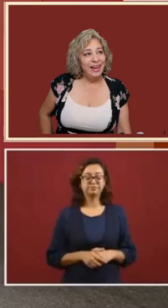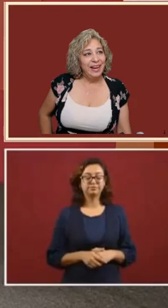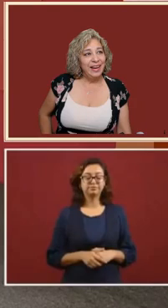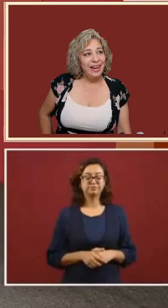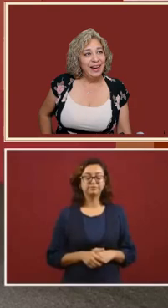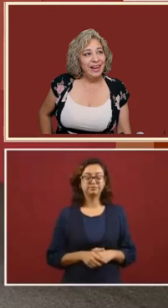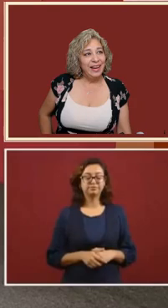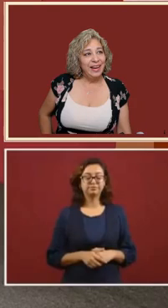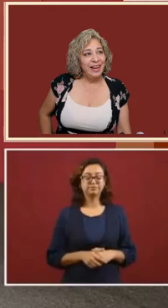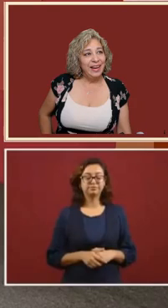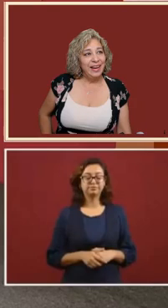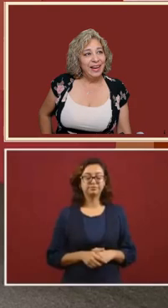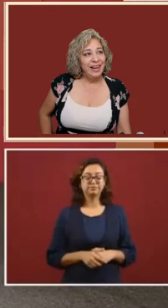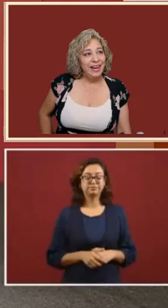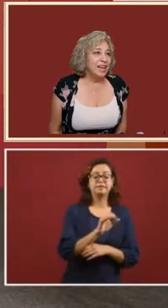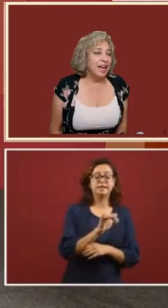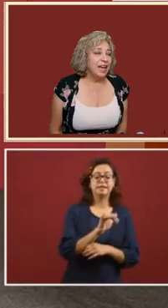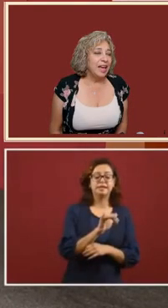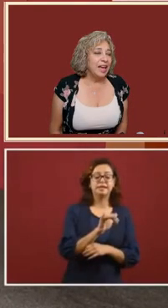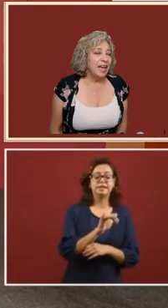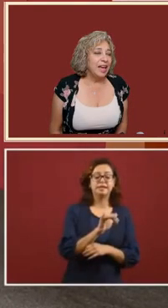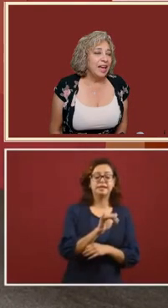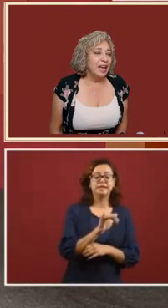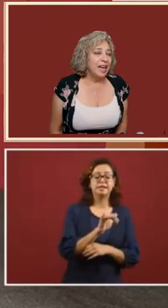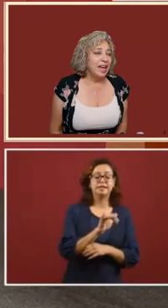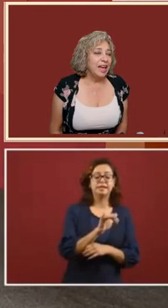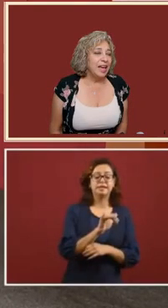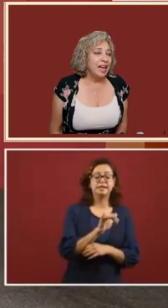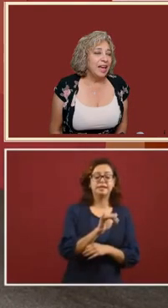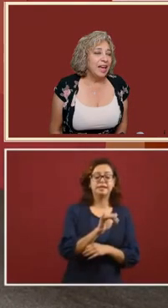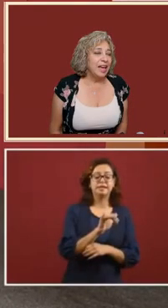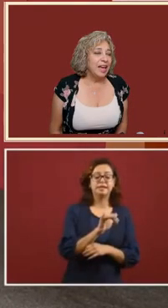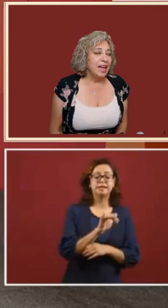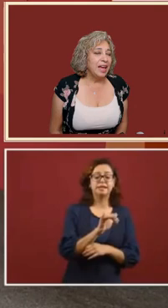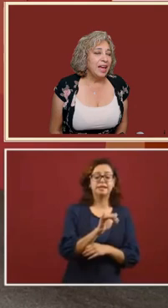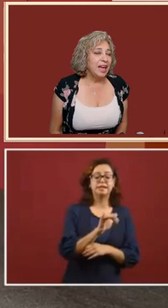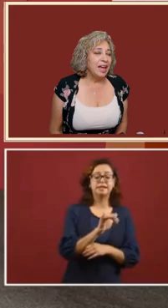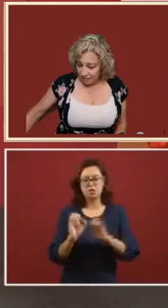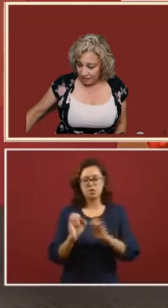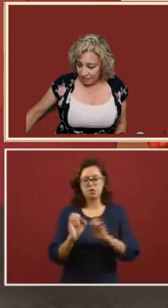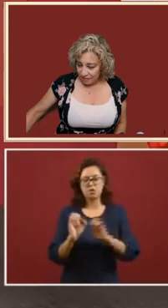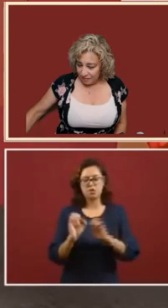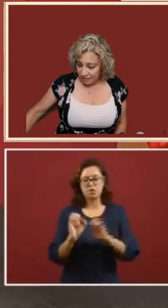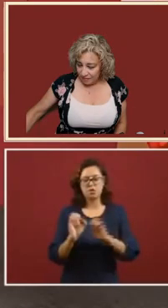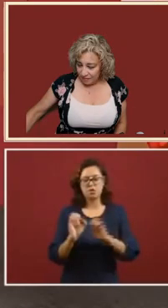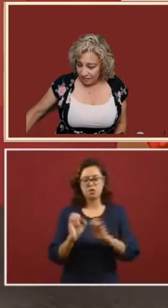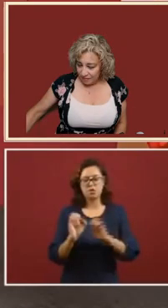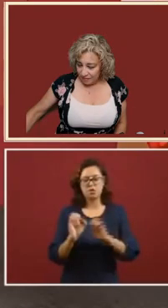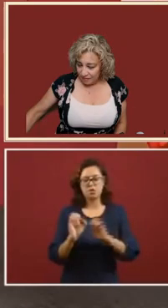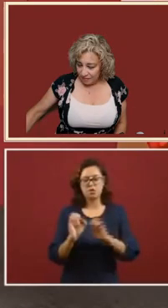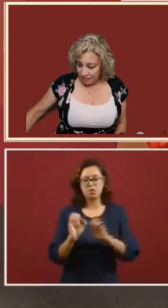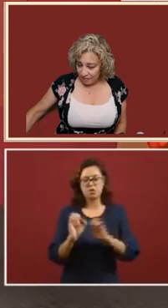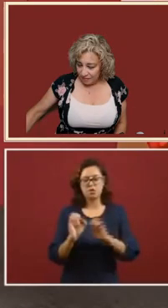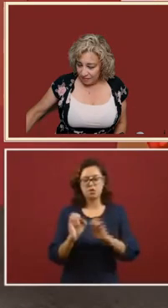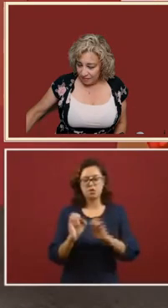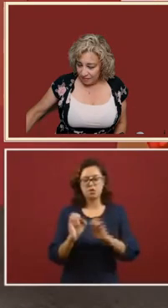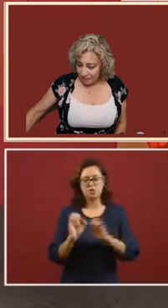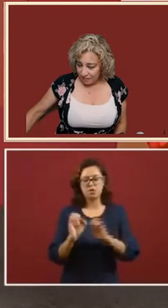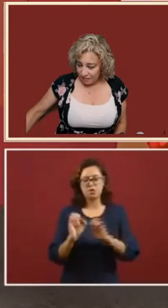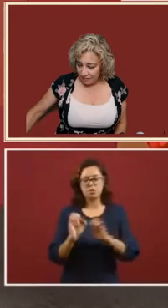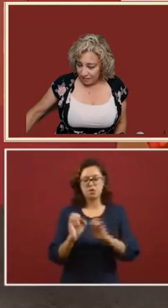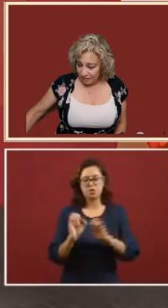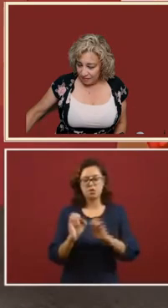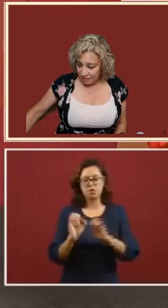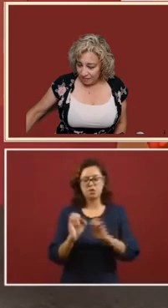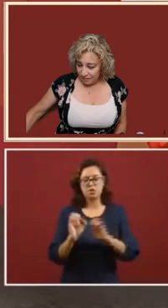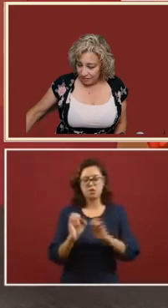technically and we demonstrated and it was proven that it